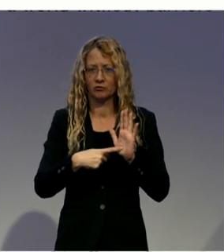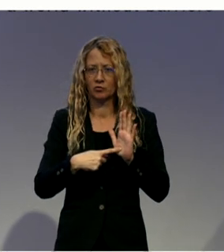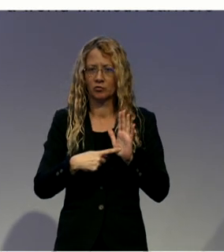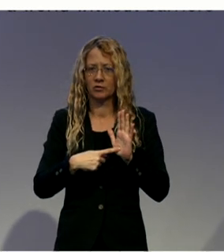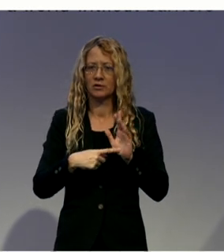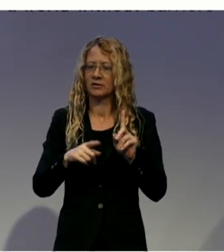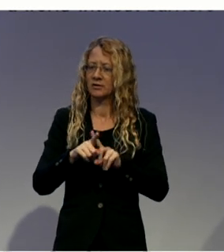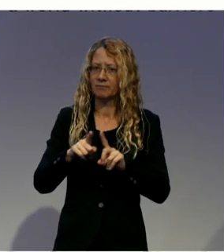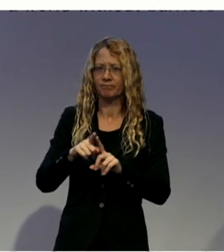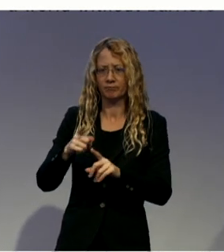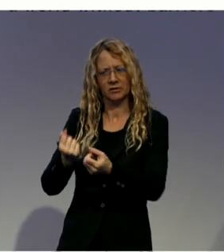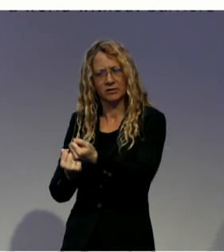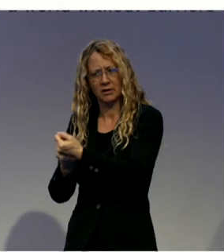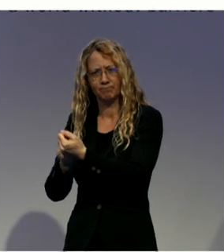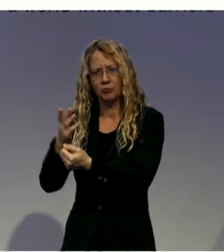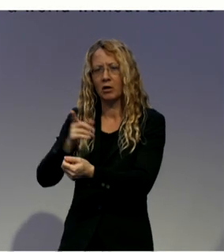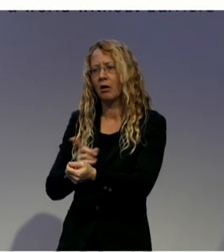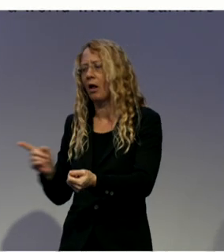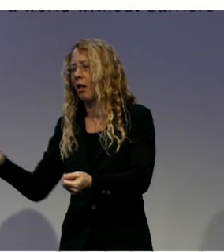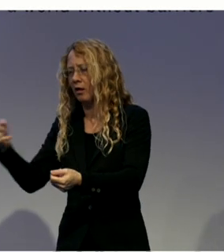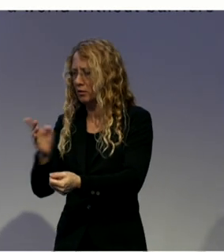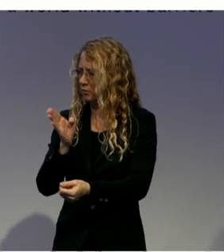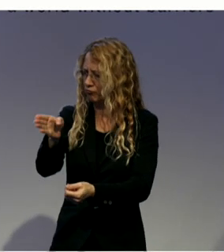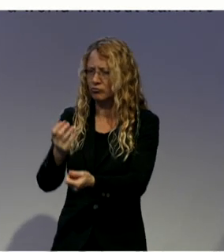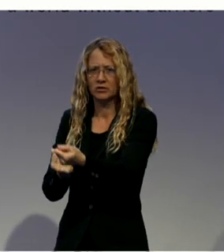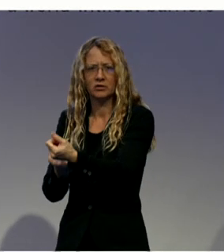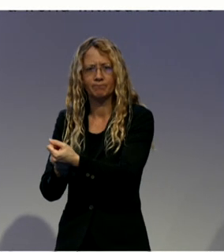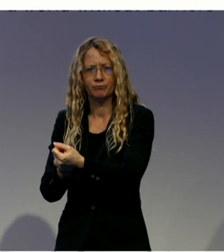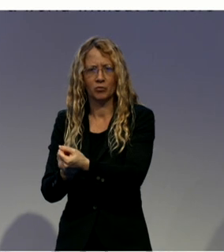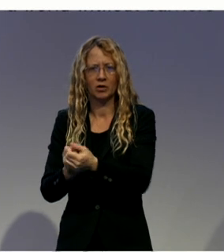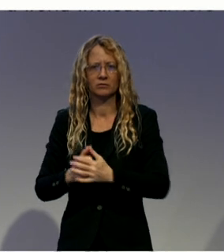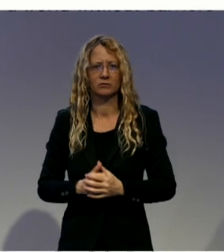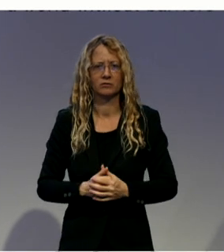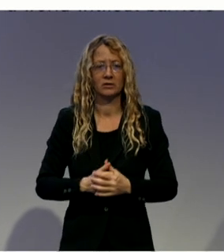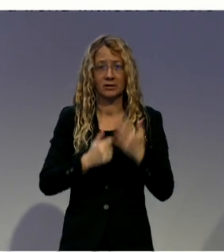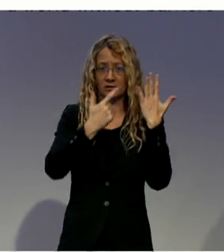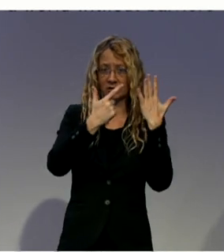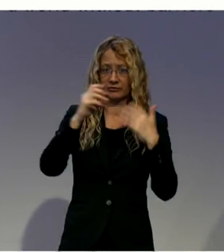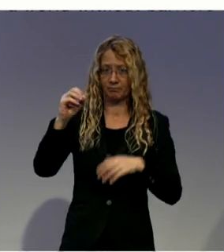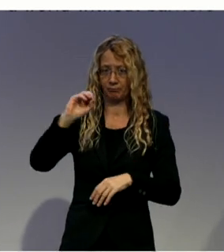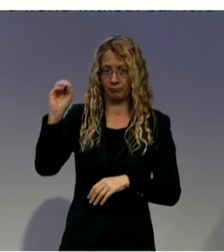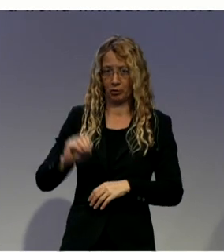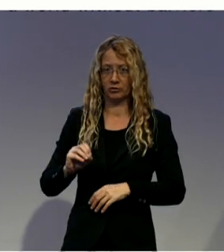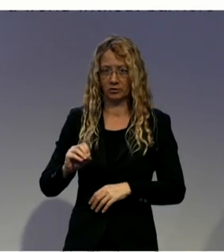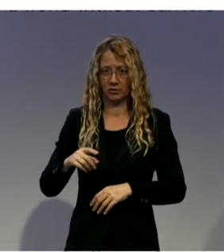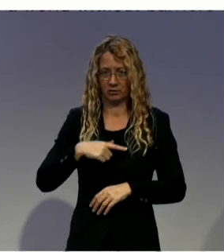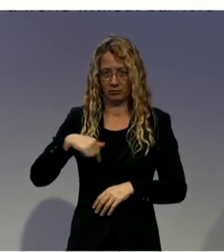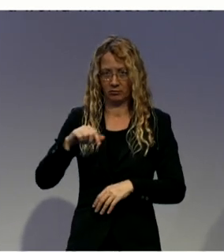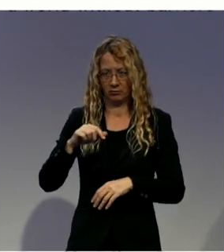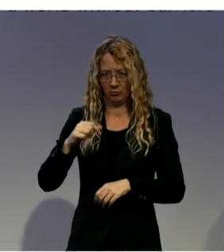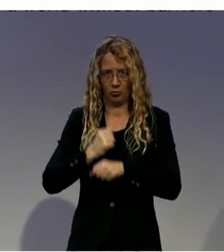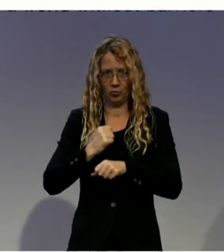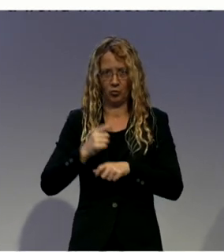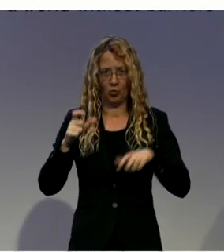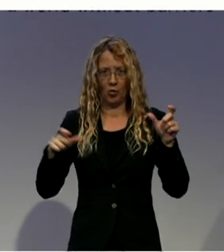in our region that 70% of our staff are social workers, not lawyers, not people managing assets, are social workers